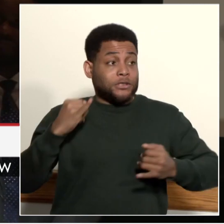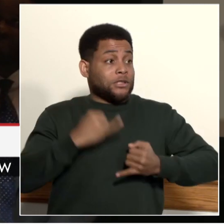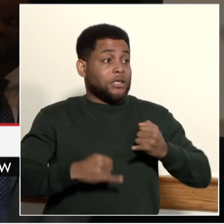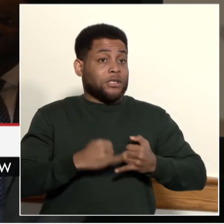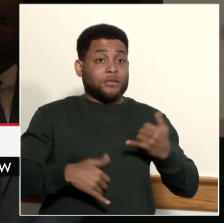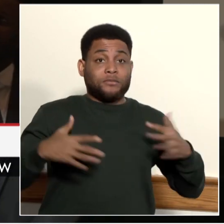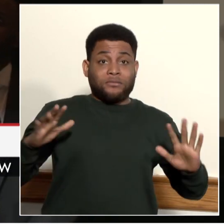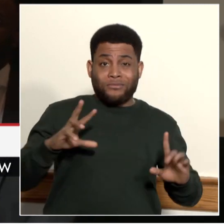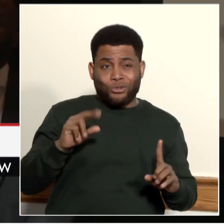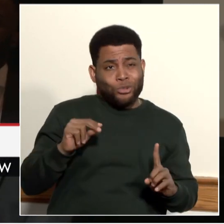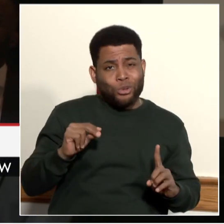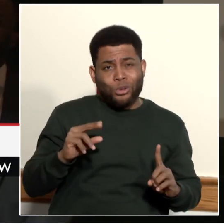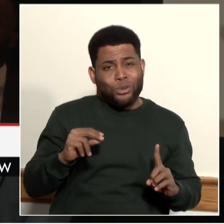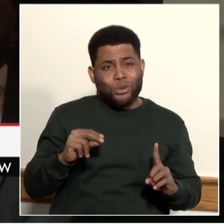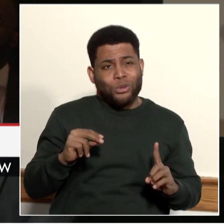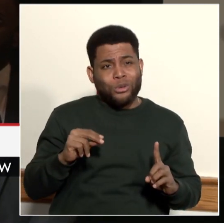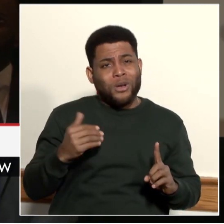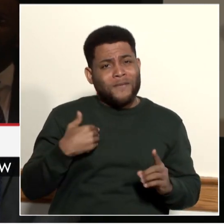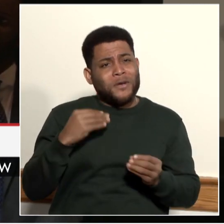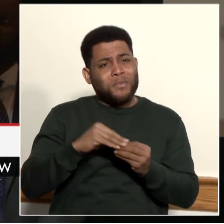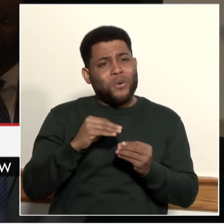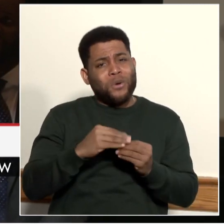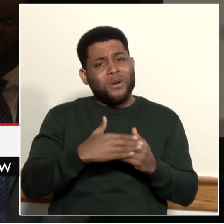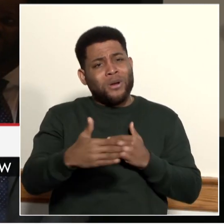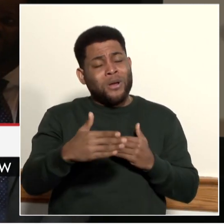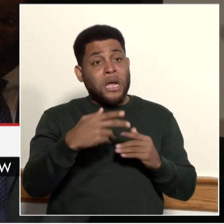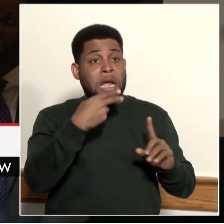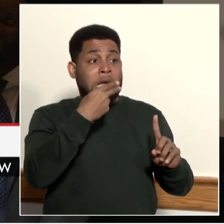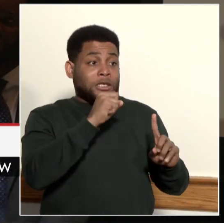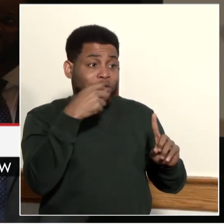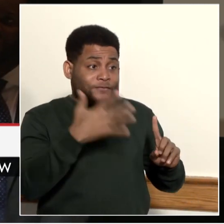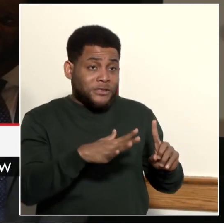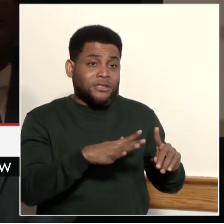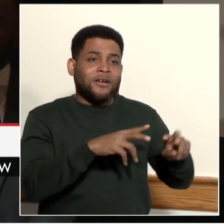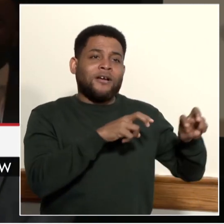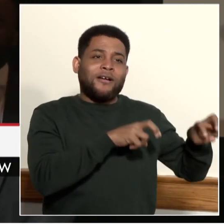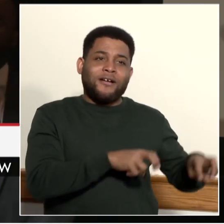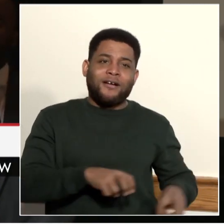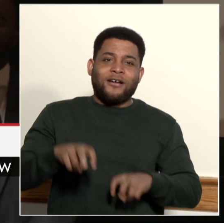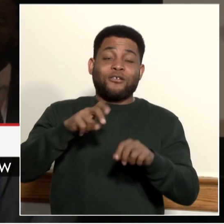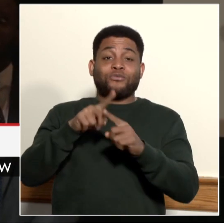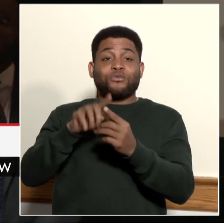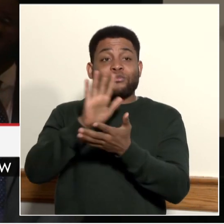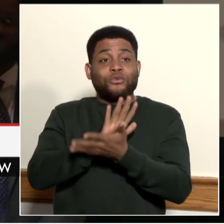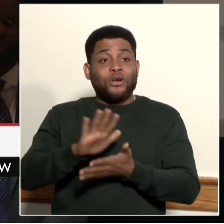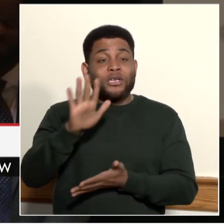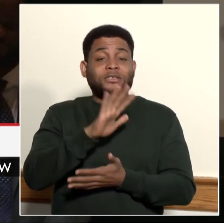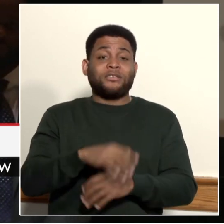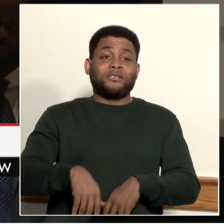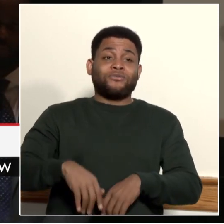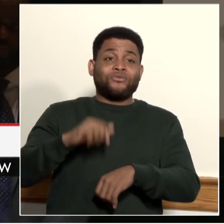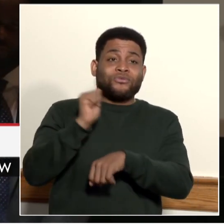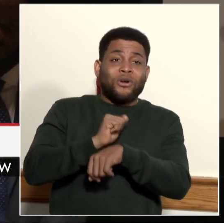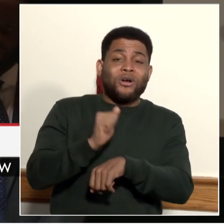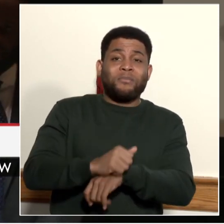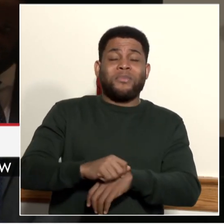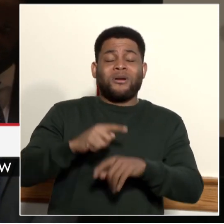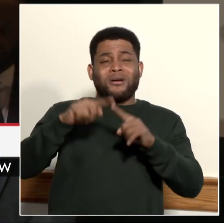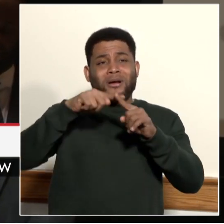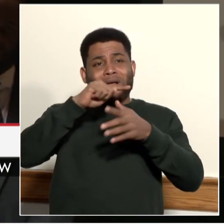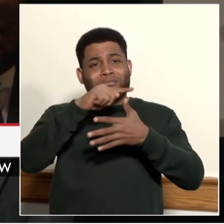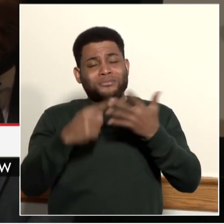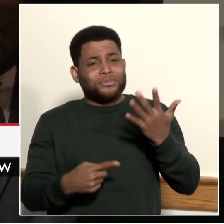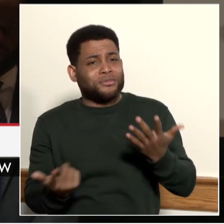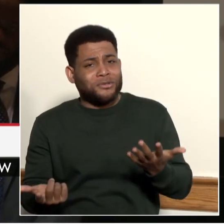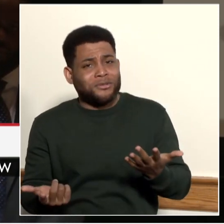in lockstep as you take your journey from high school and you go into college, career, higher education. But all of this is